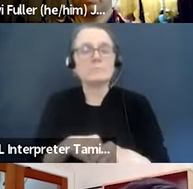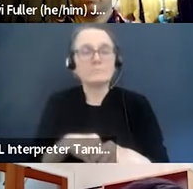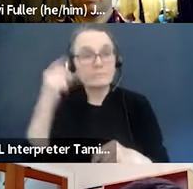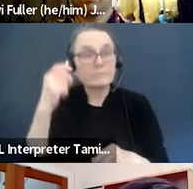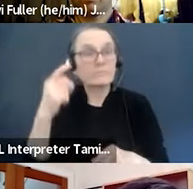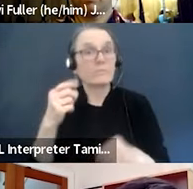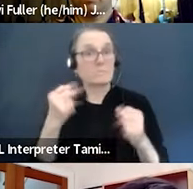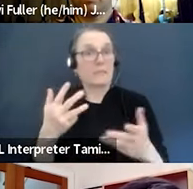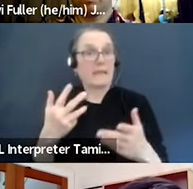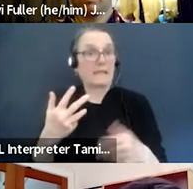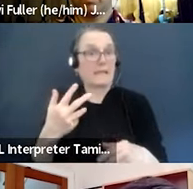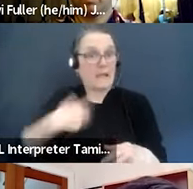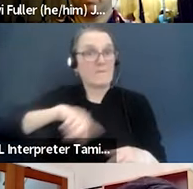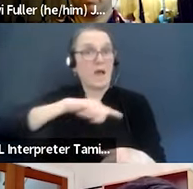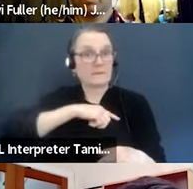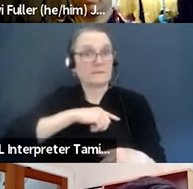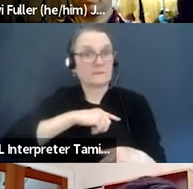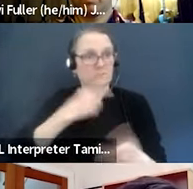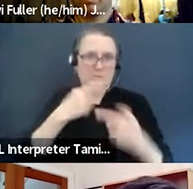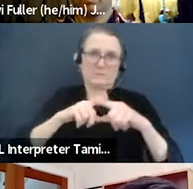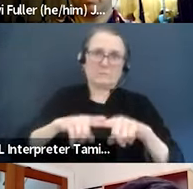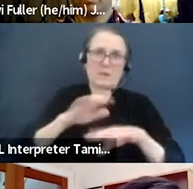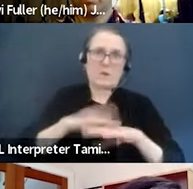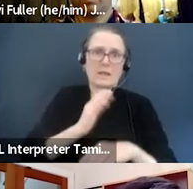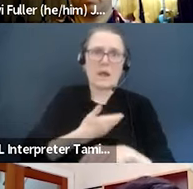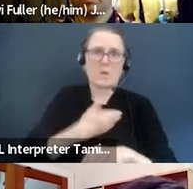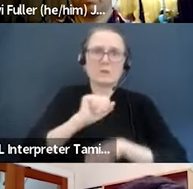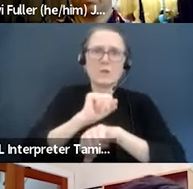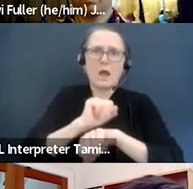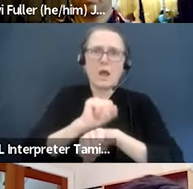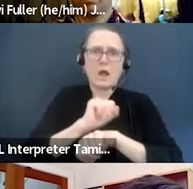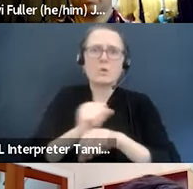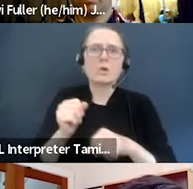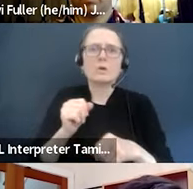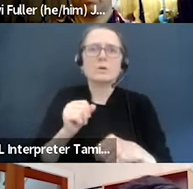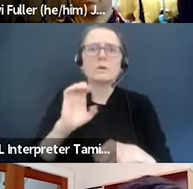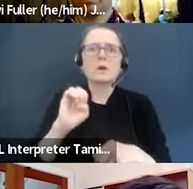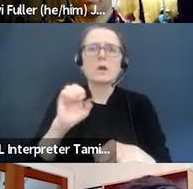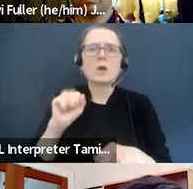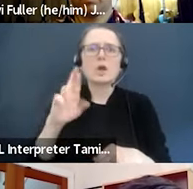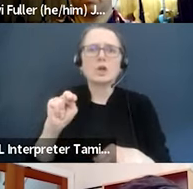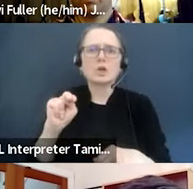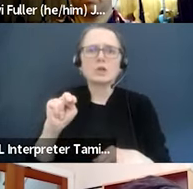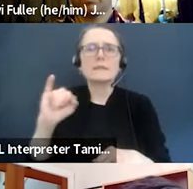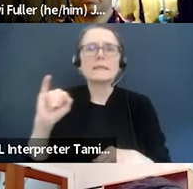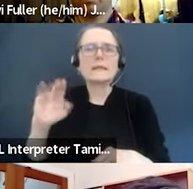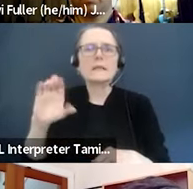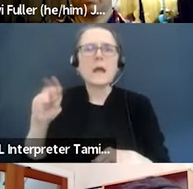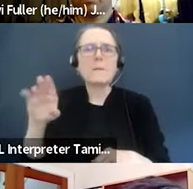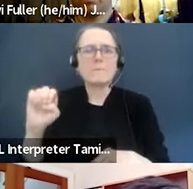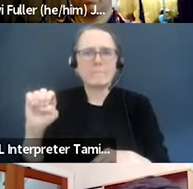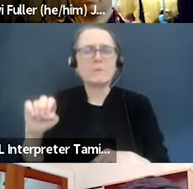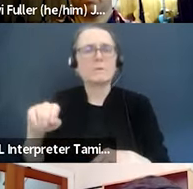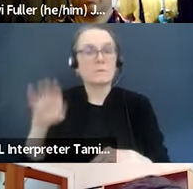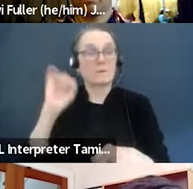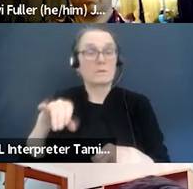coming out of the last couple years with a lot of great COVID relief money, but see that drying up. That was talked about